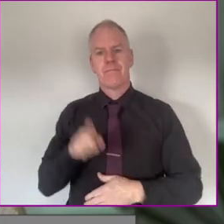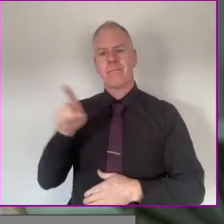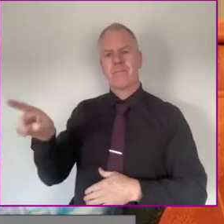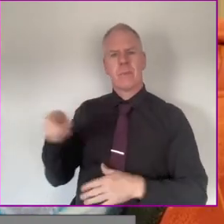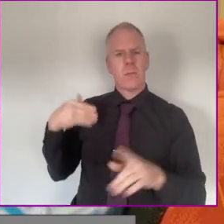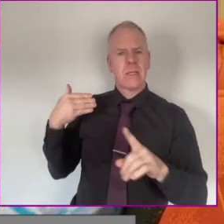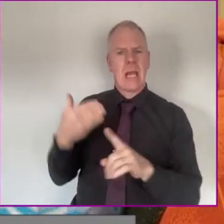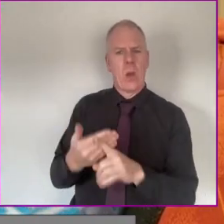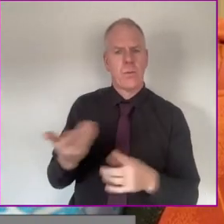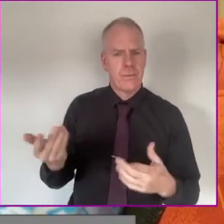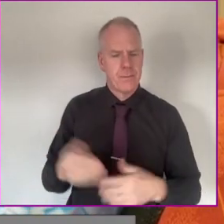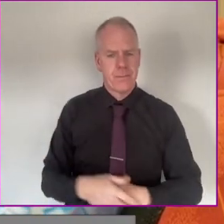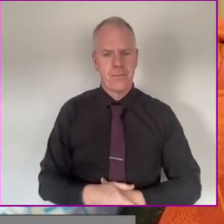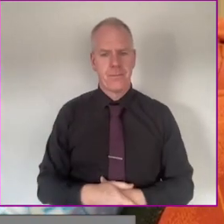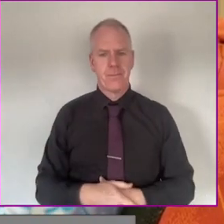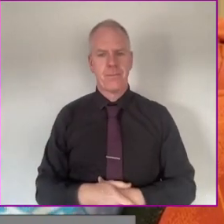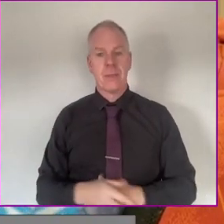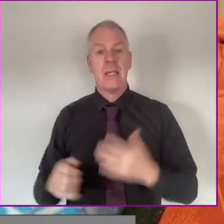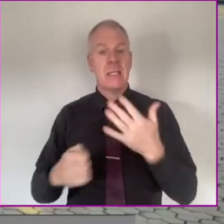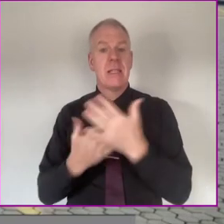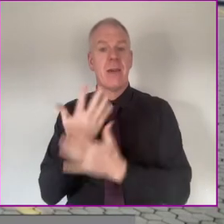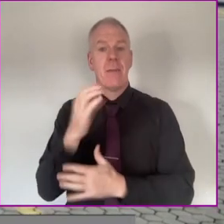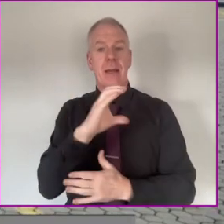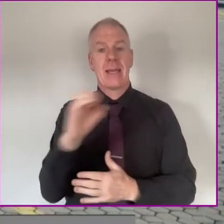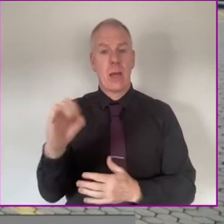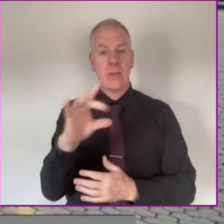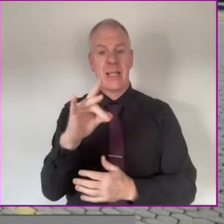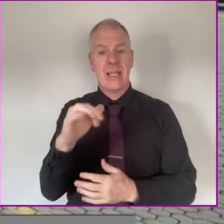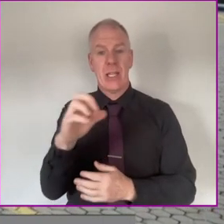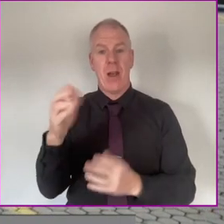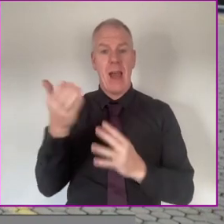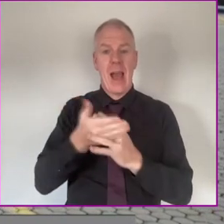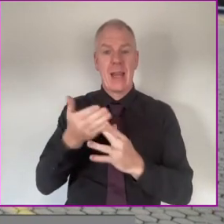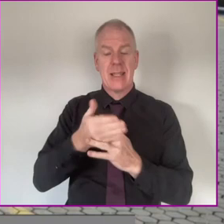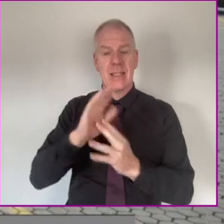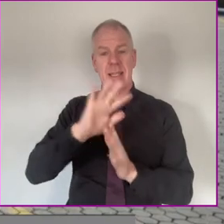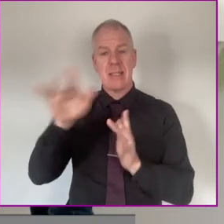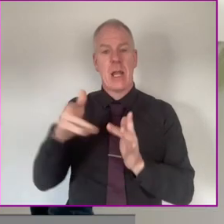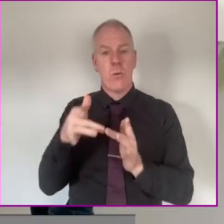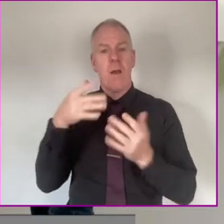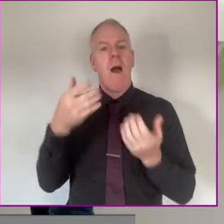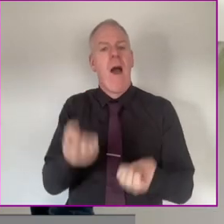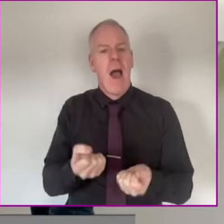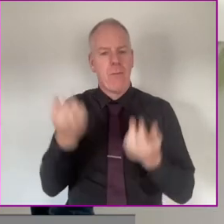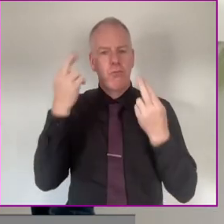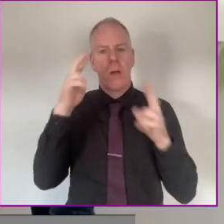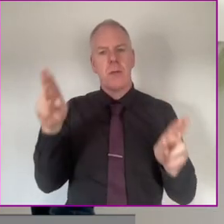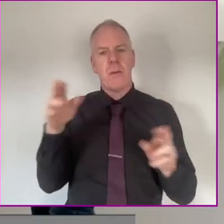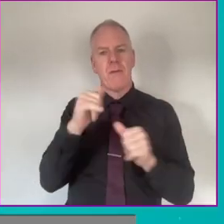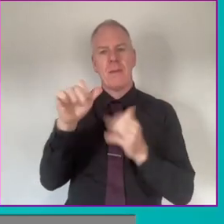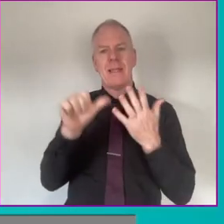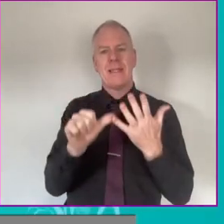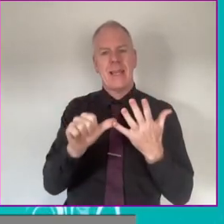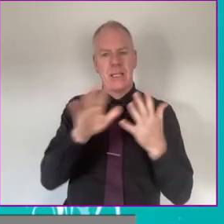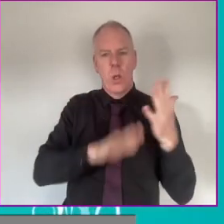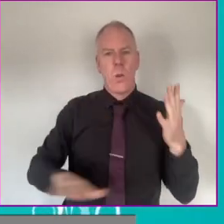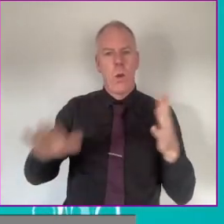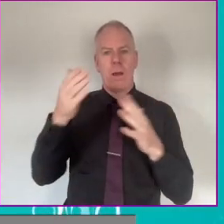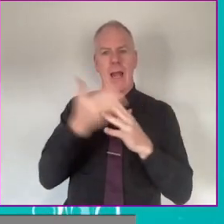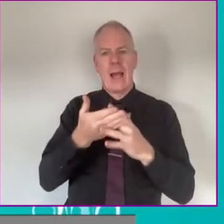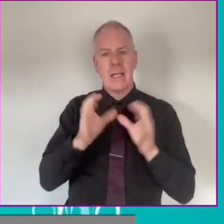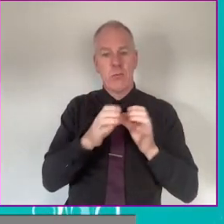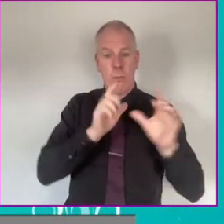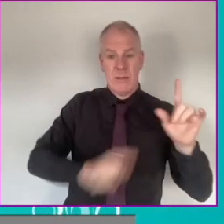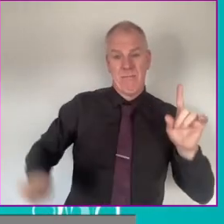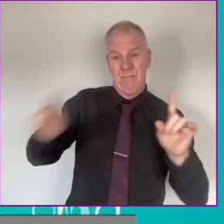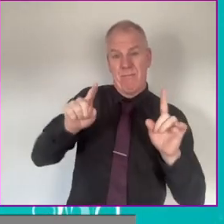underway. Here's the story so far. We've developed the County Kildare Access Network, which consists of representatives from the six local